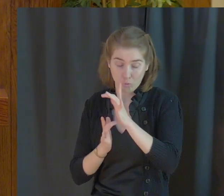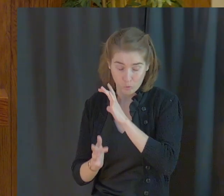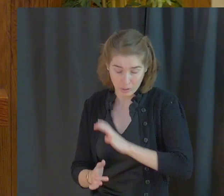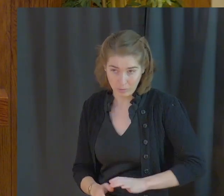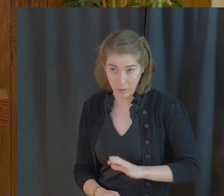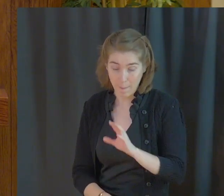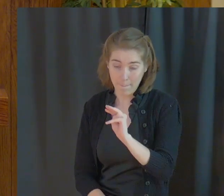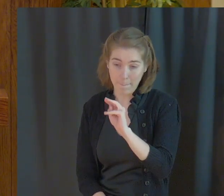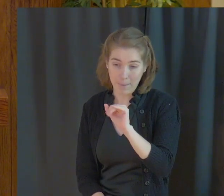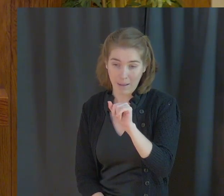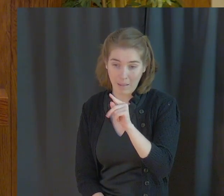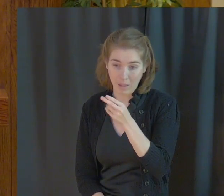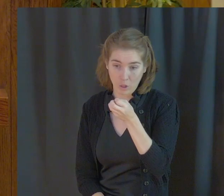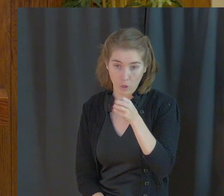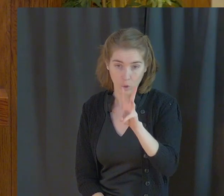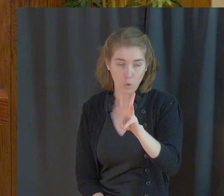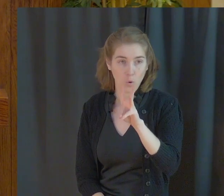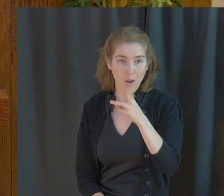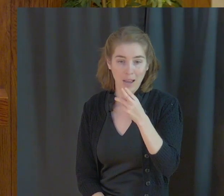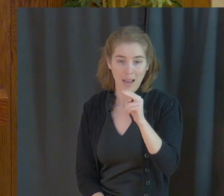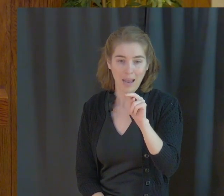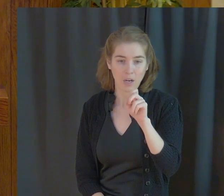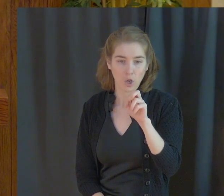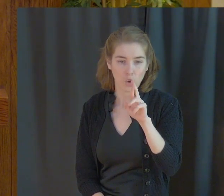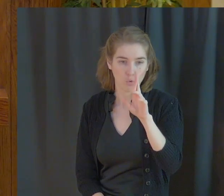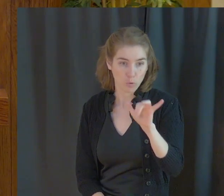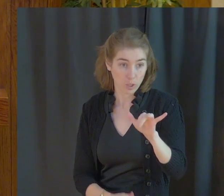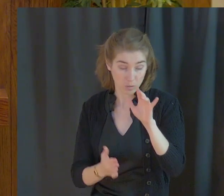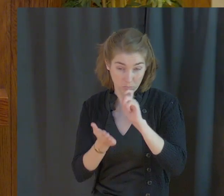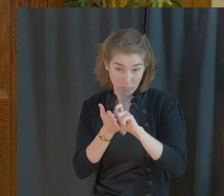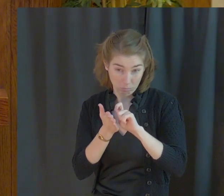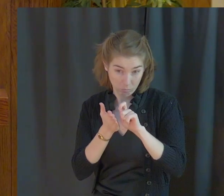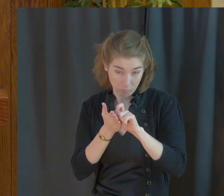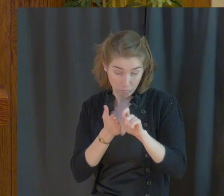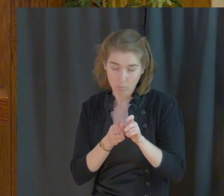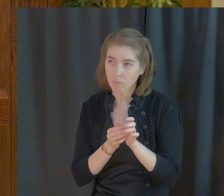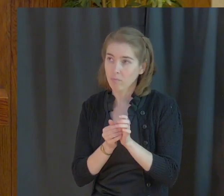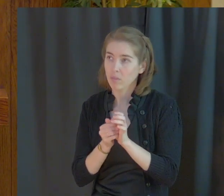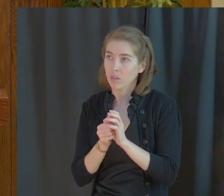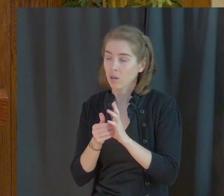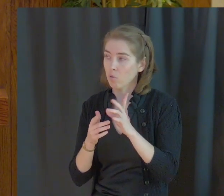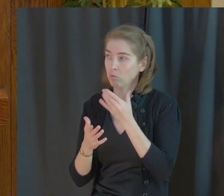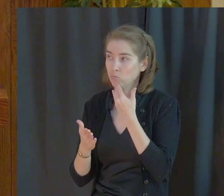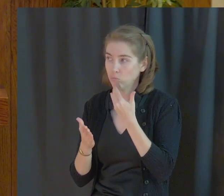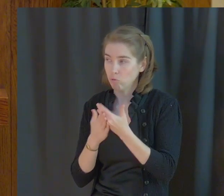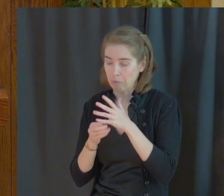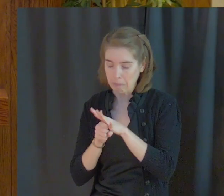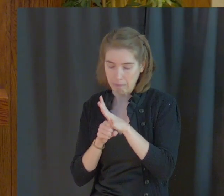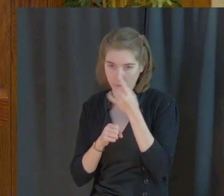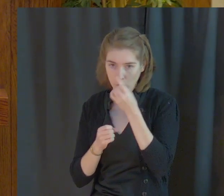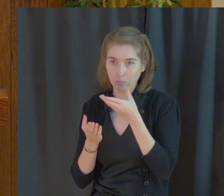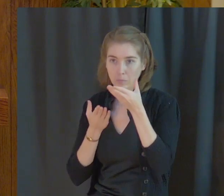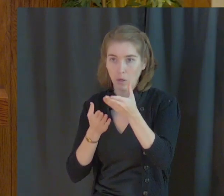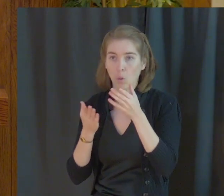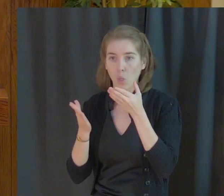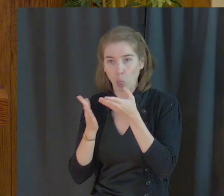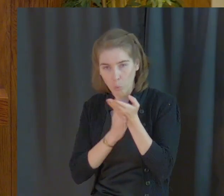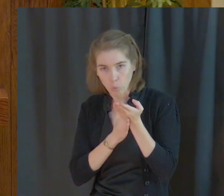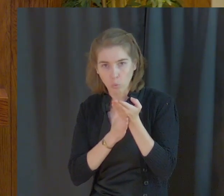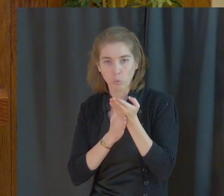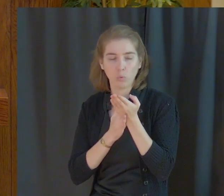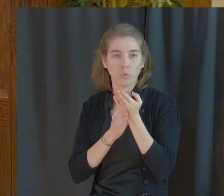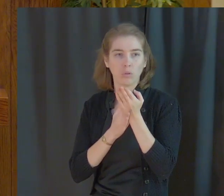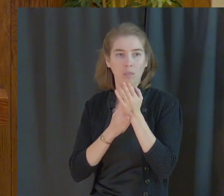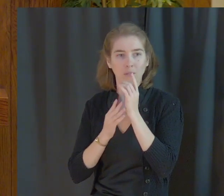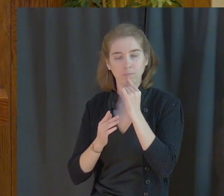that grace which was sufficient for them to carry them through the sufferings shall not be deficient